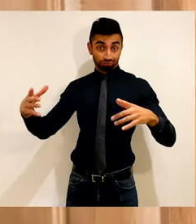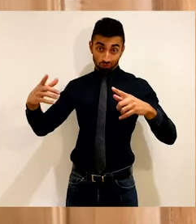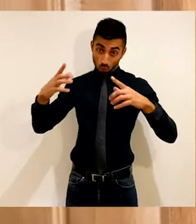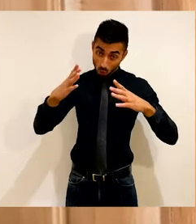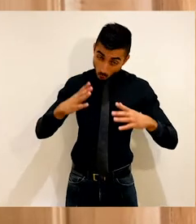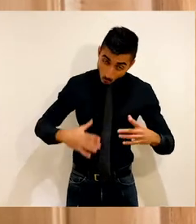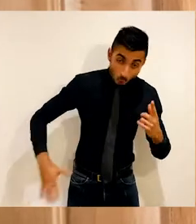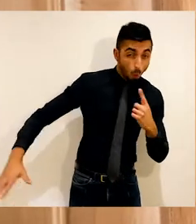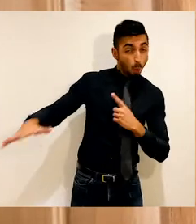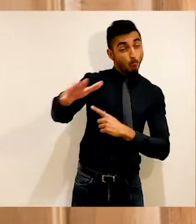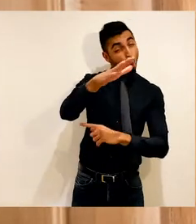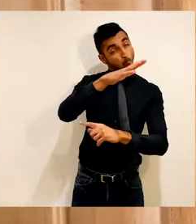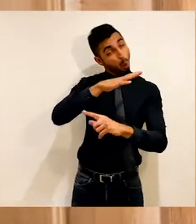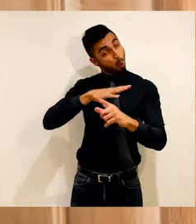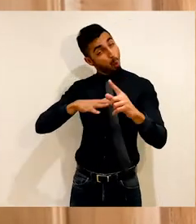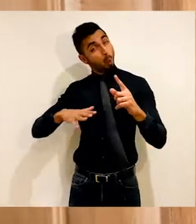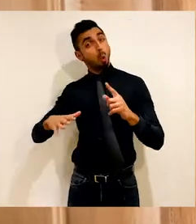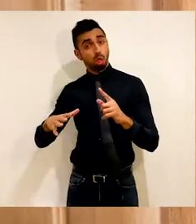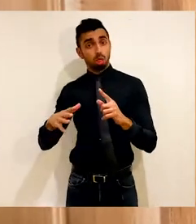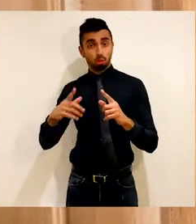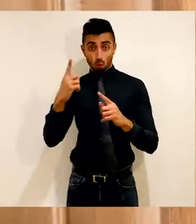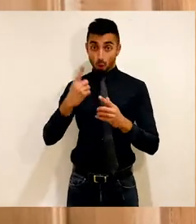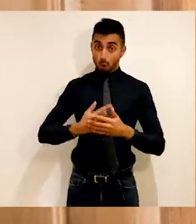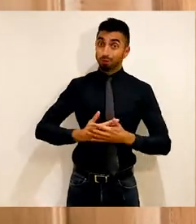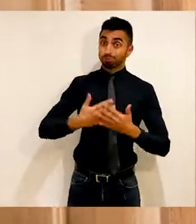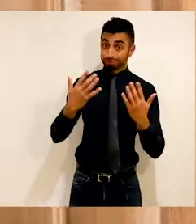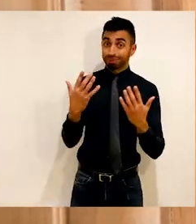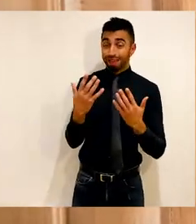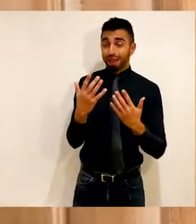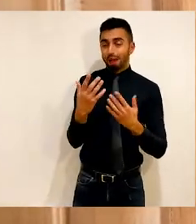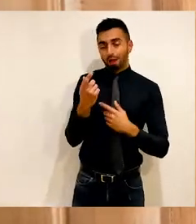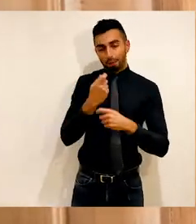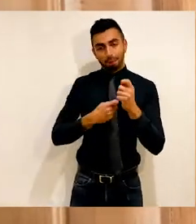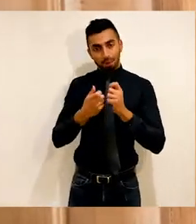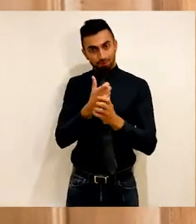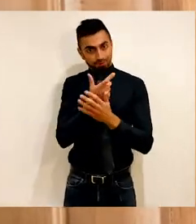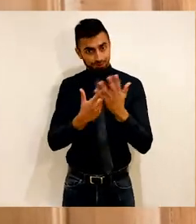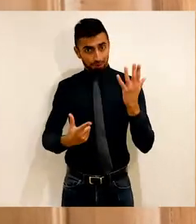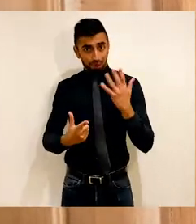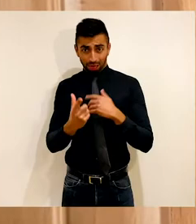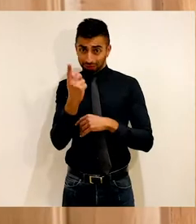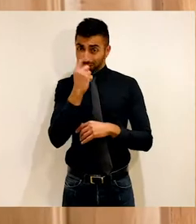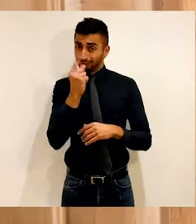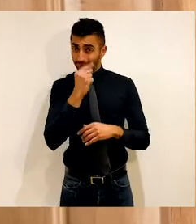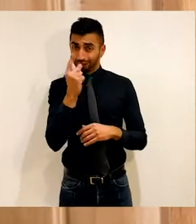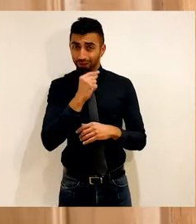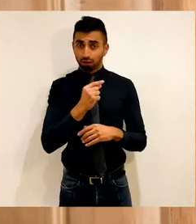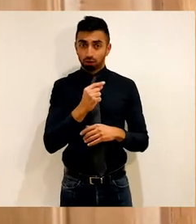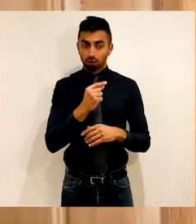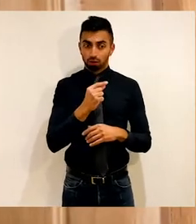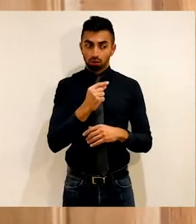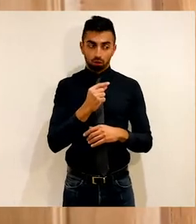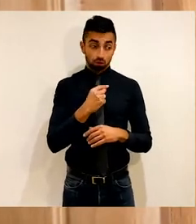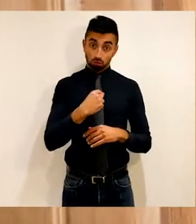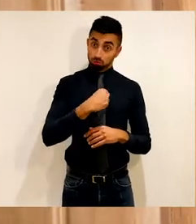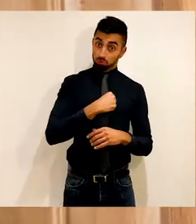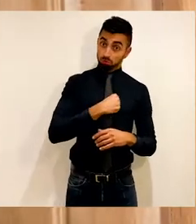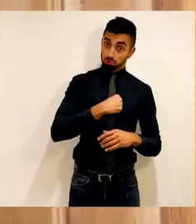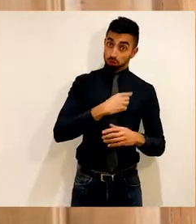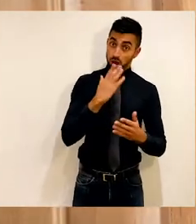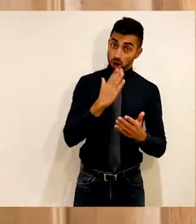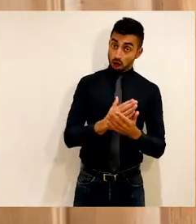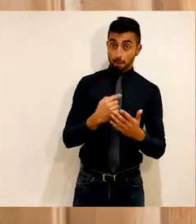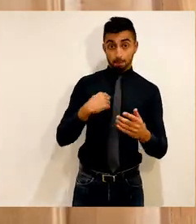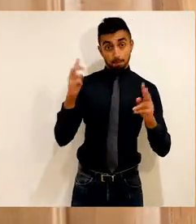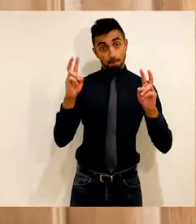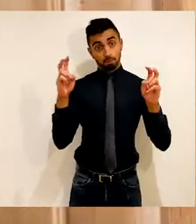we are all only temporarily non-disabled. I have a contraplasia, which is the